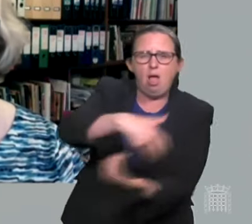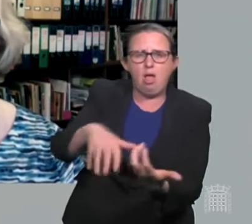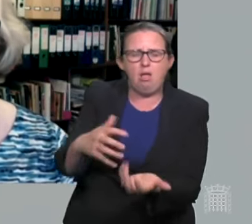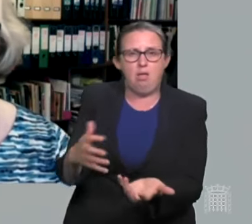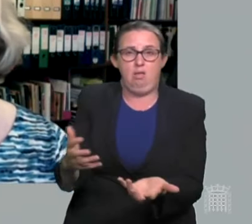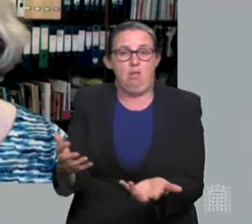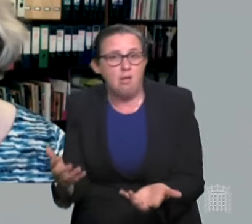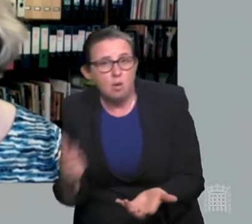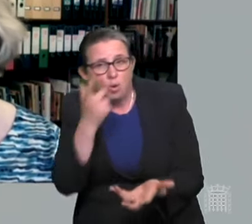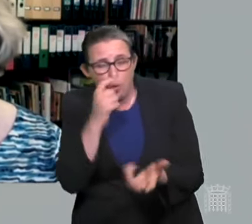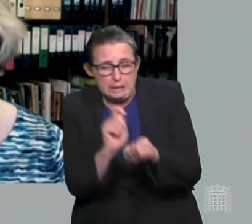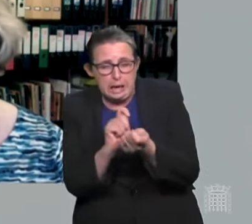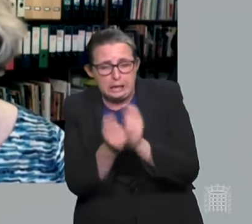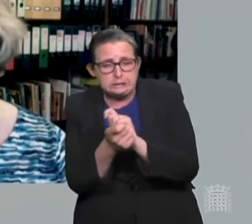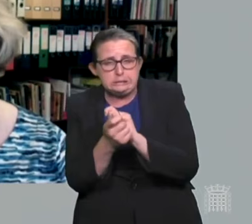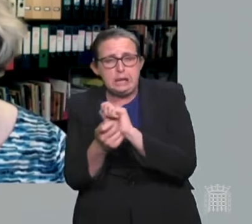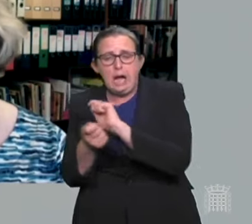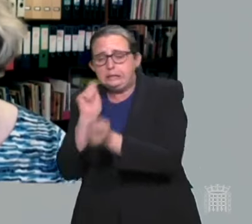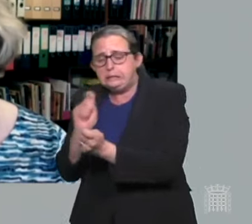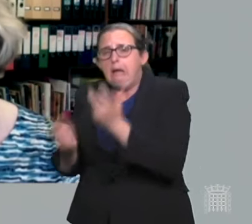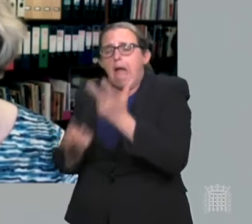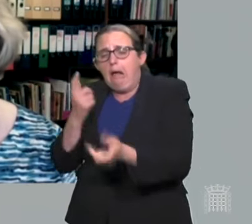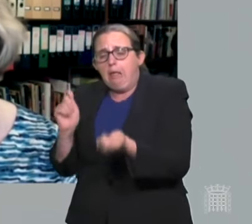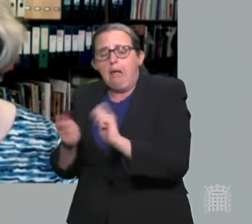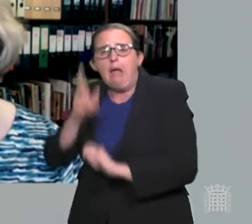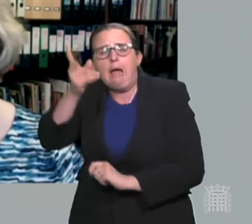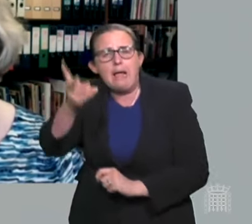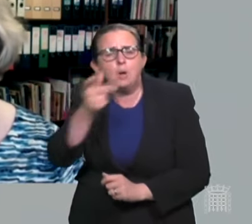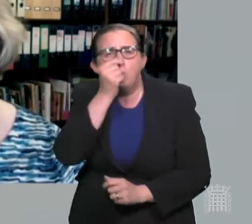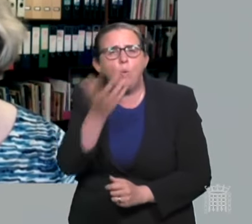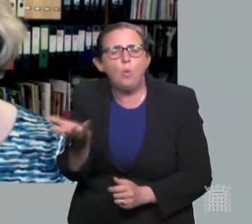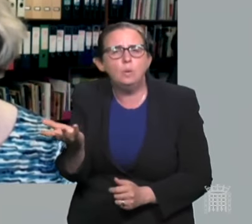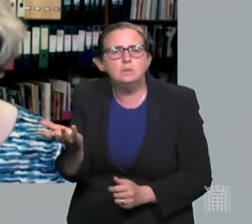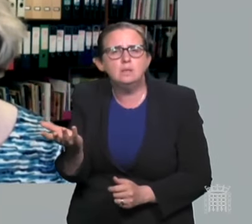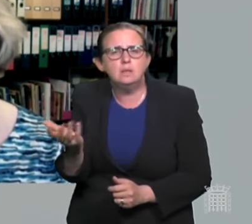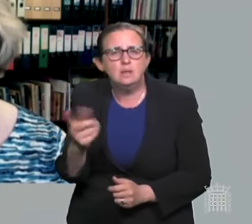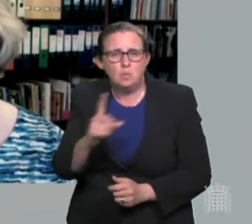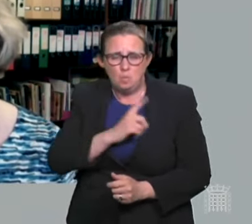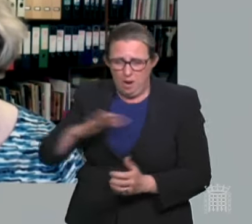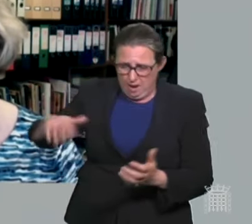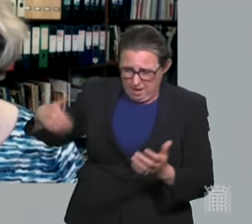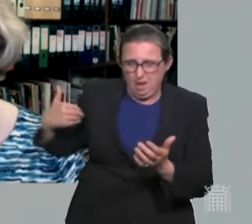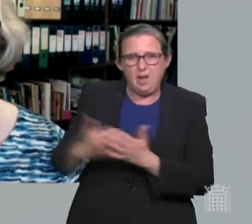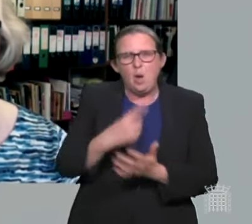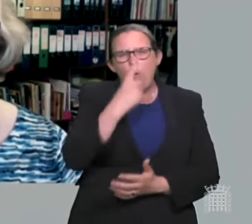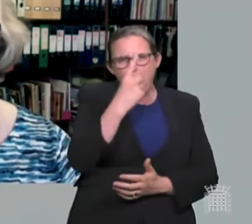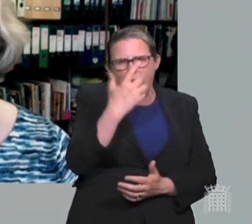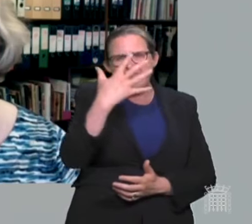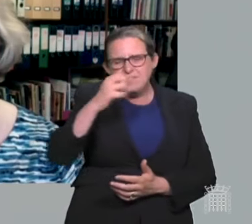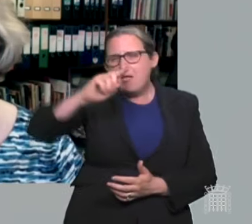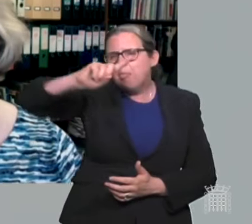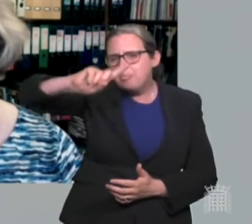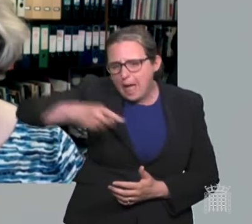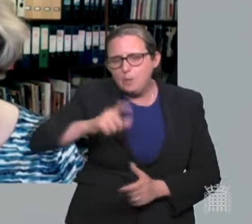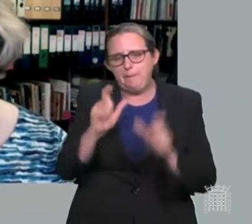with even greater vaccine resistance? With over 150,000 people dead, why is he returned